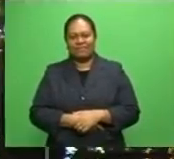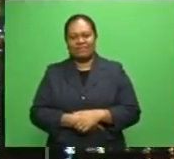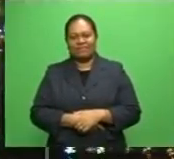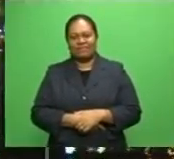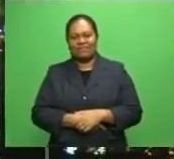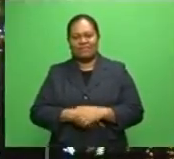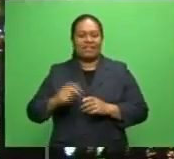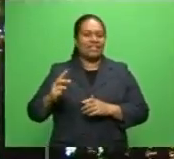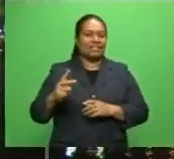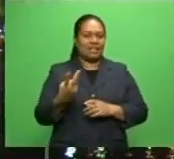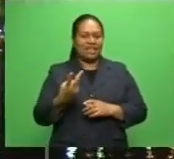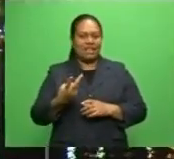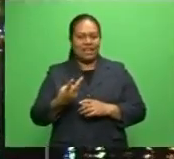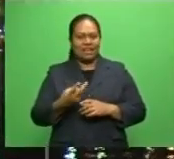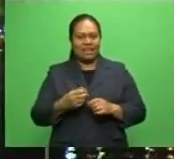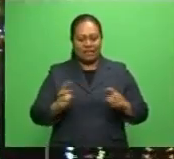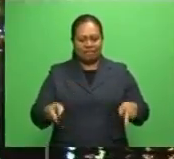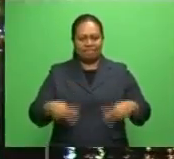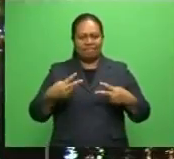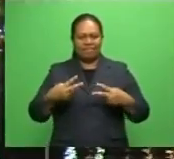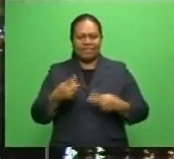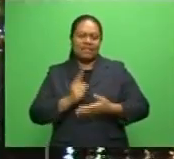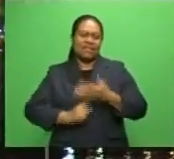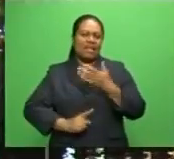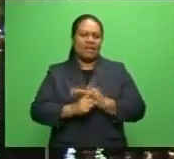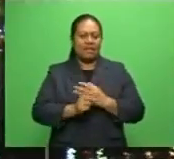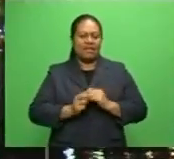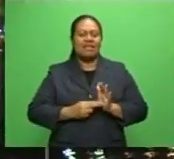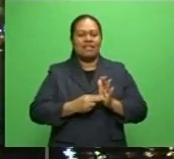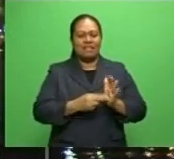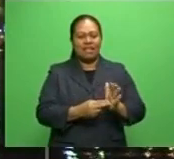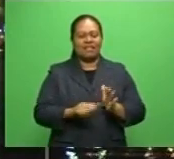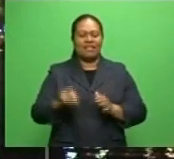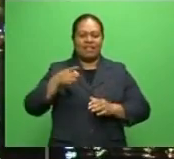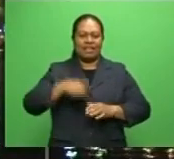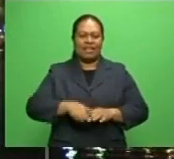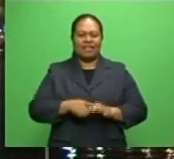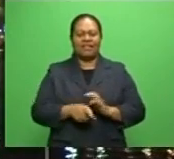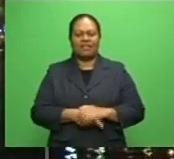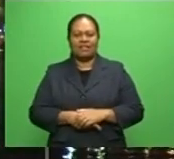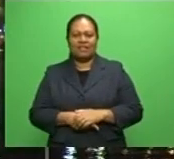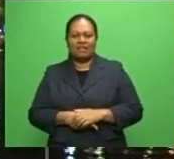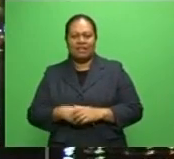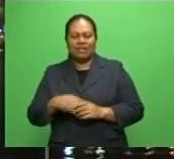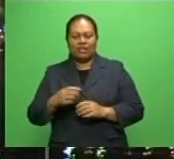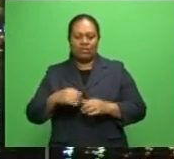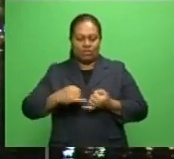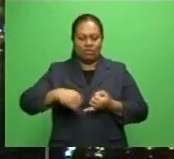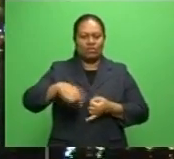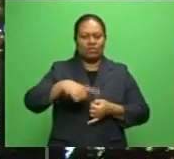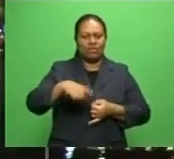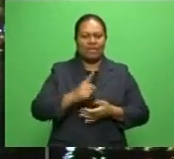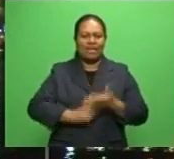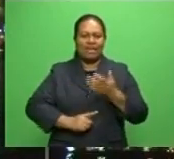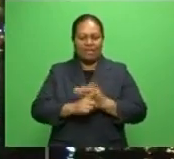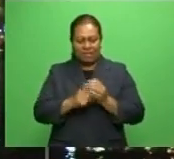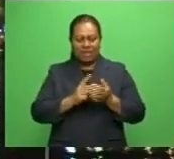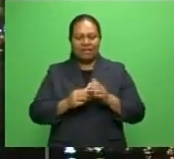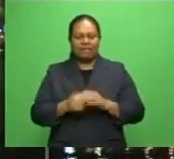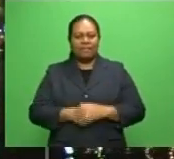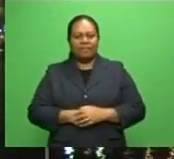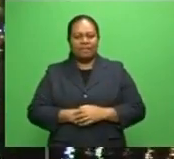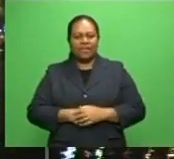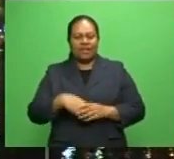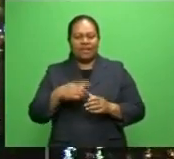The second semi-final between All-in-One Builders Nandi and Flovalves Island Accommodation Suva is currently underway at